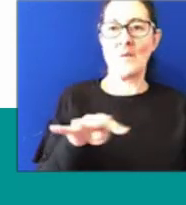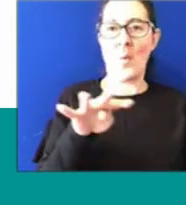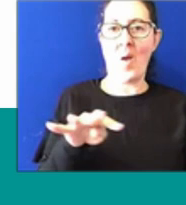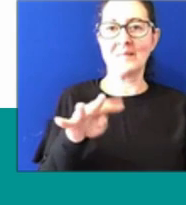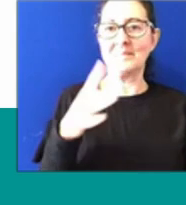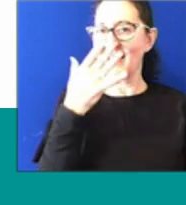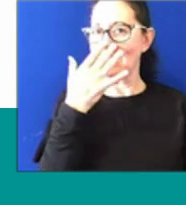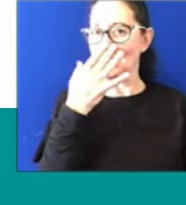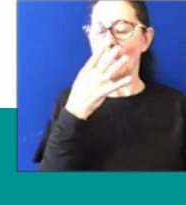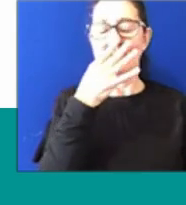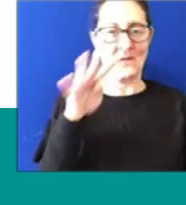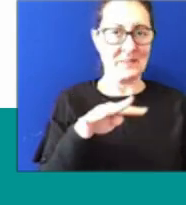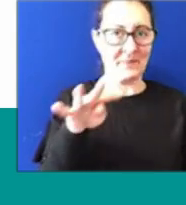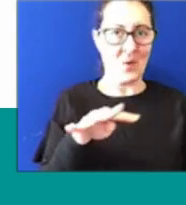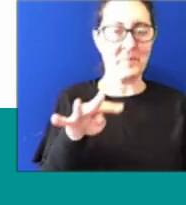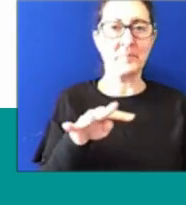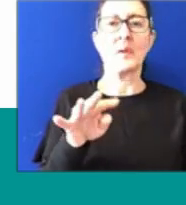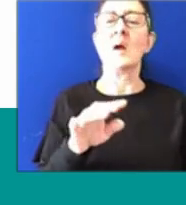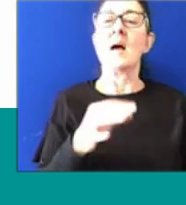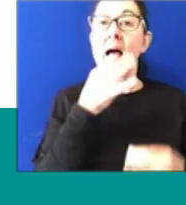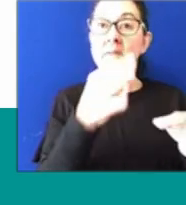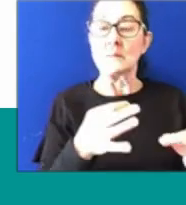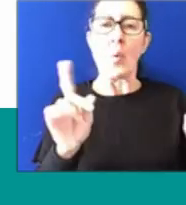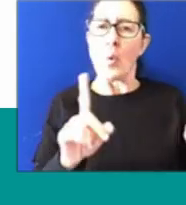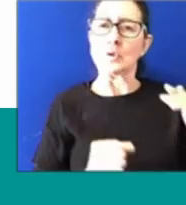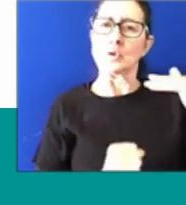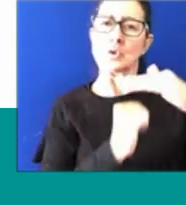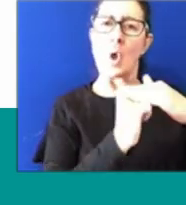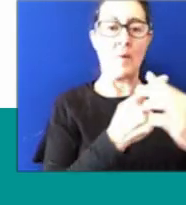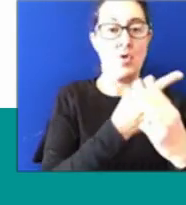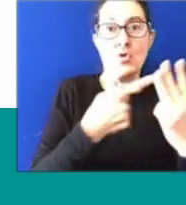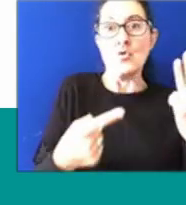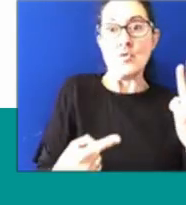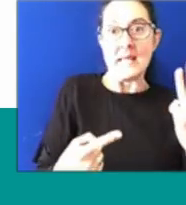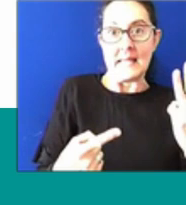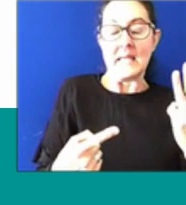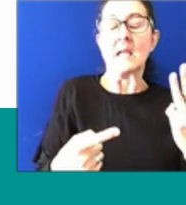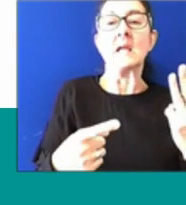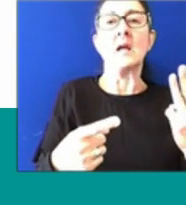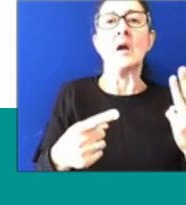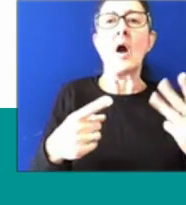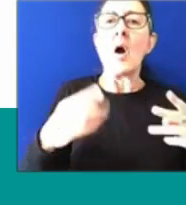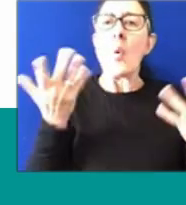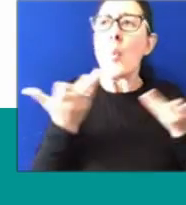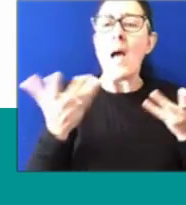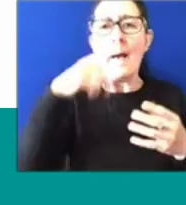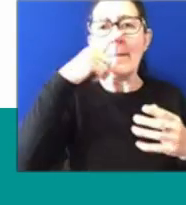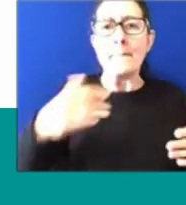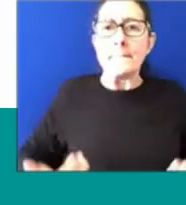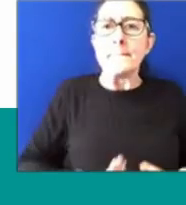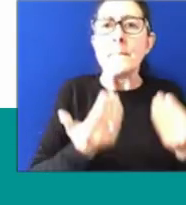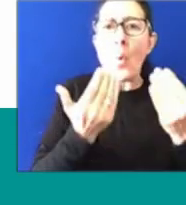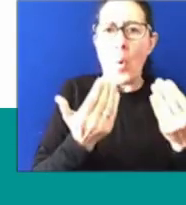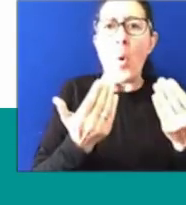What are the top three most common countries of birth outside of Australia for Victorian APS employees?